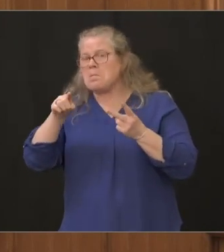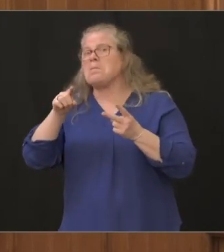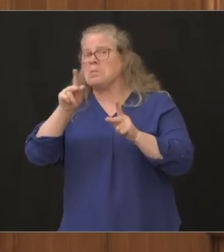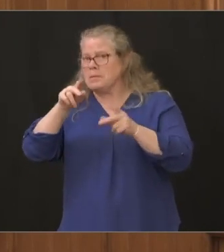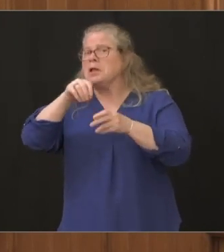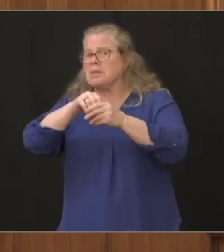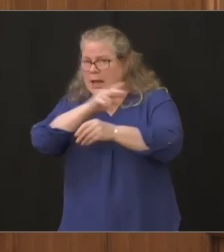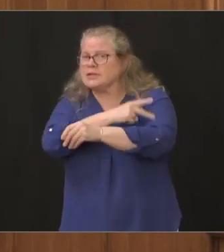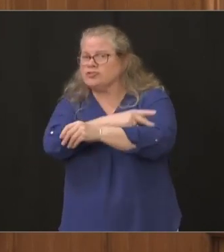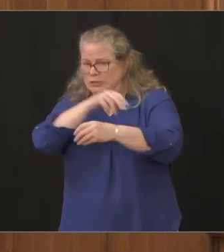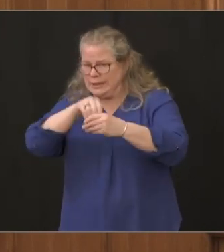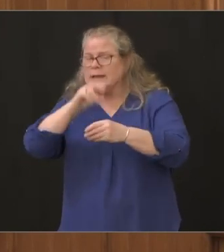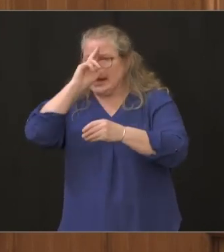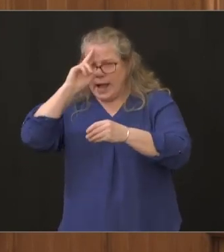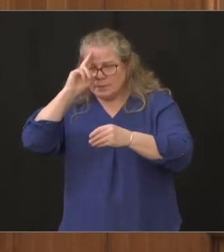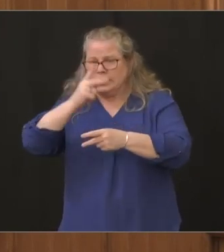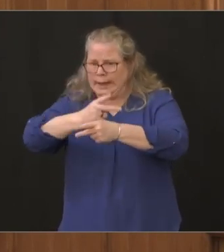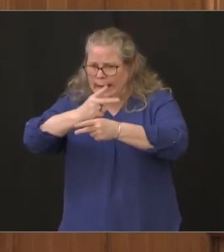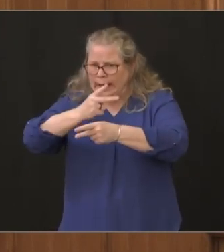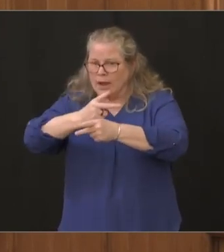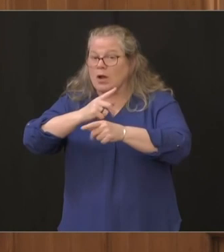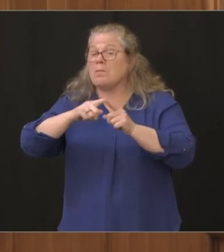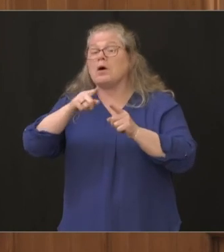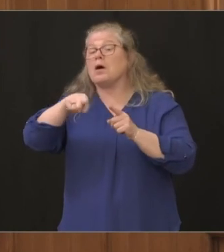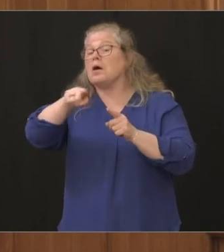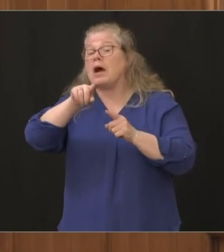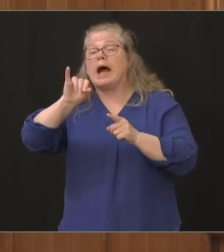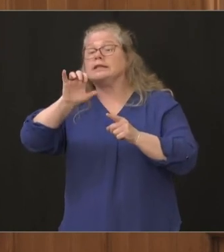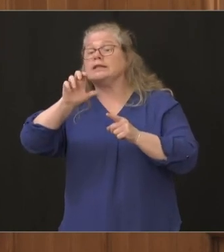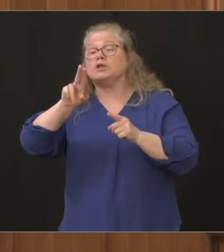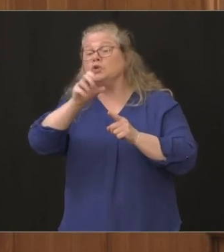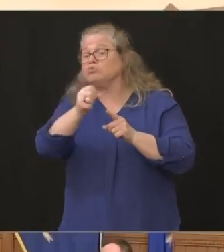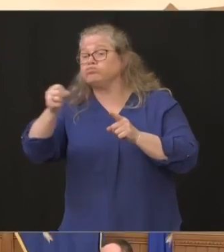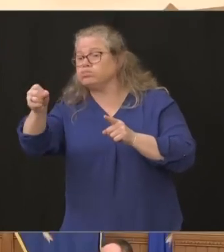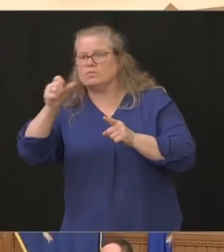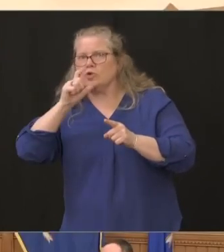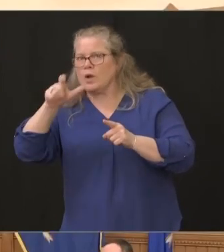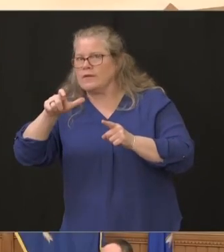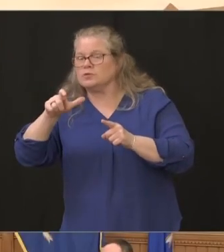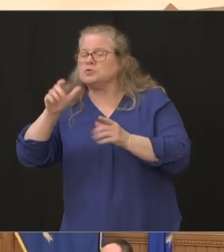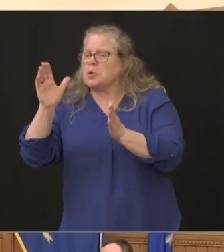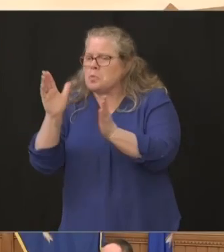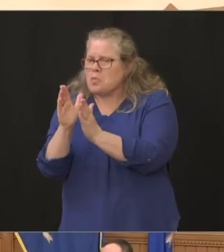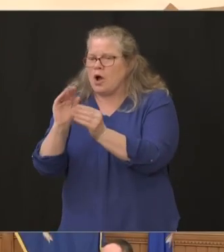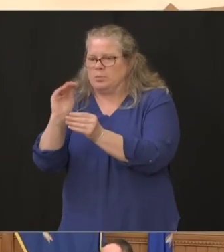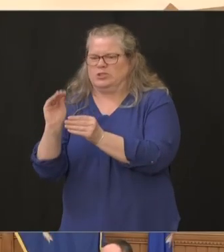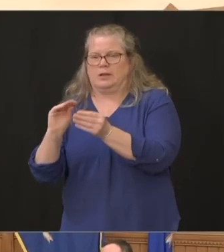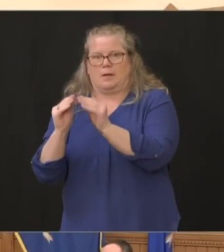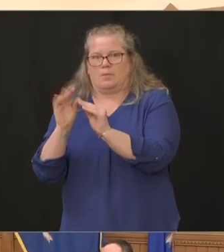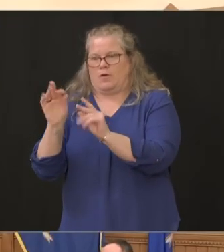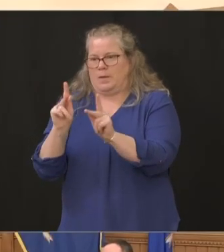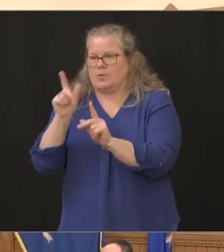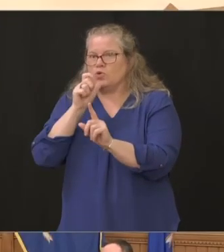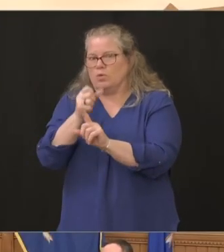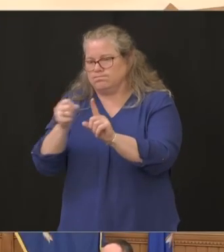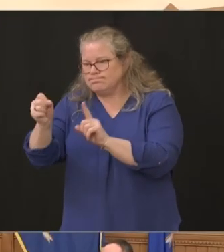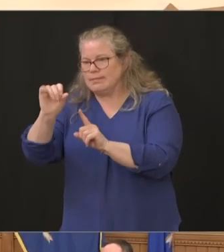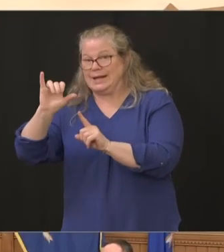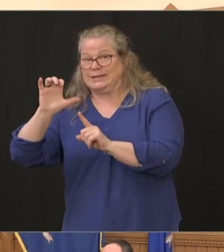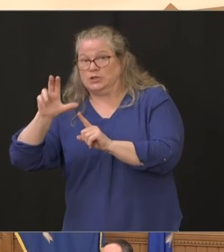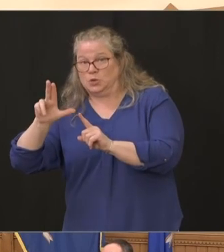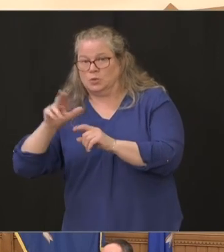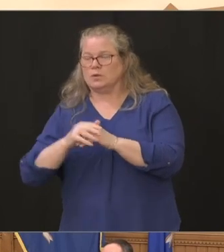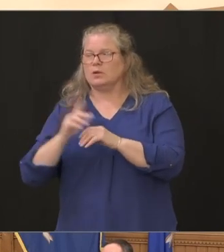smaller number at this point in time the type of thing josh do you have any data of of people who were